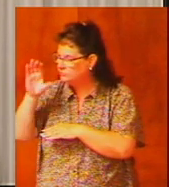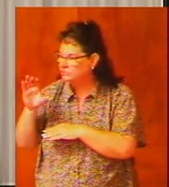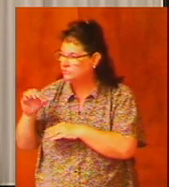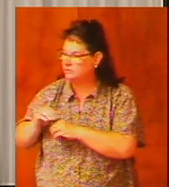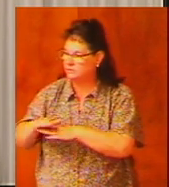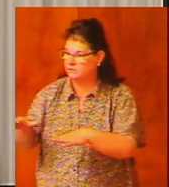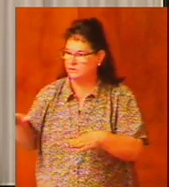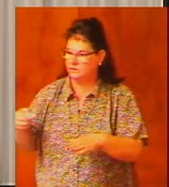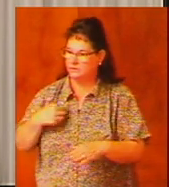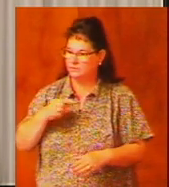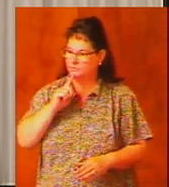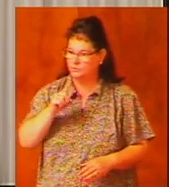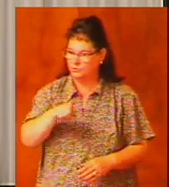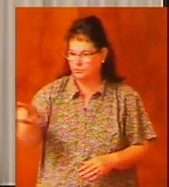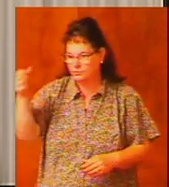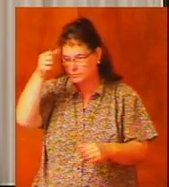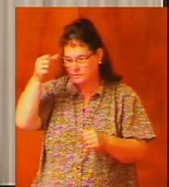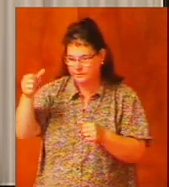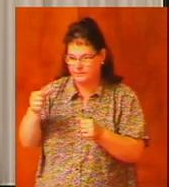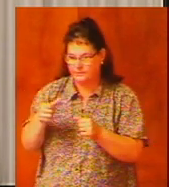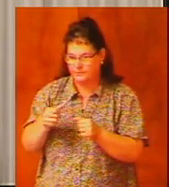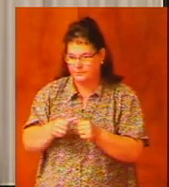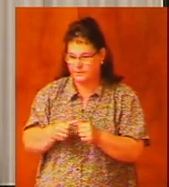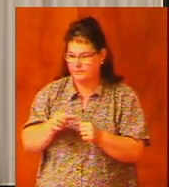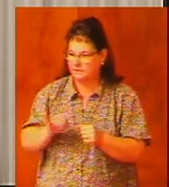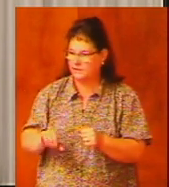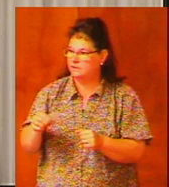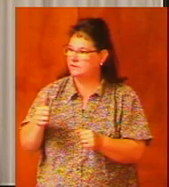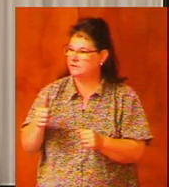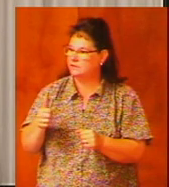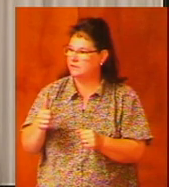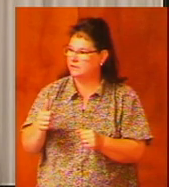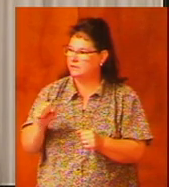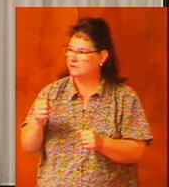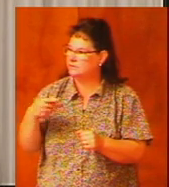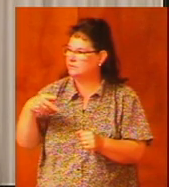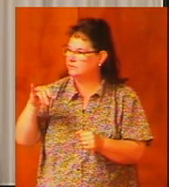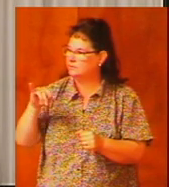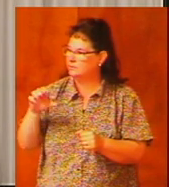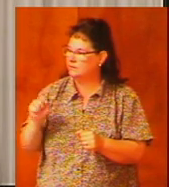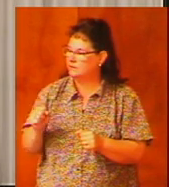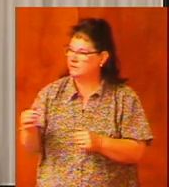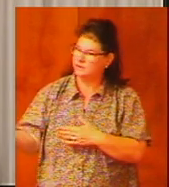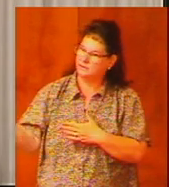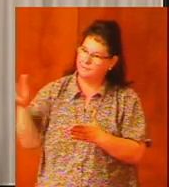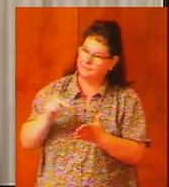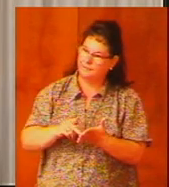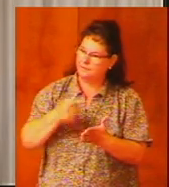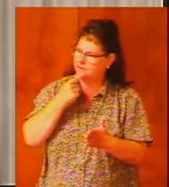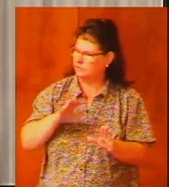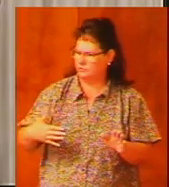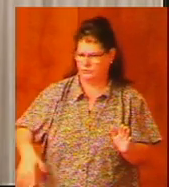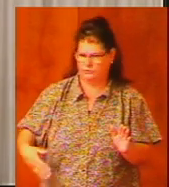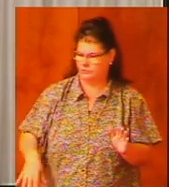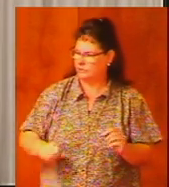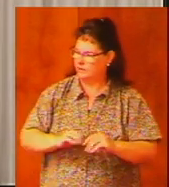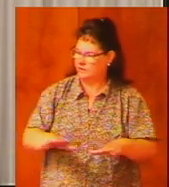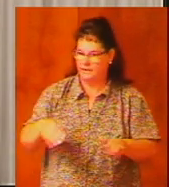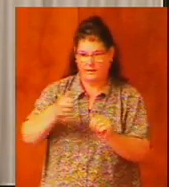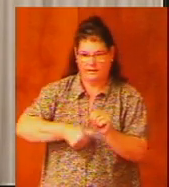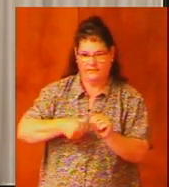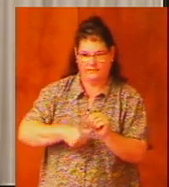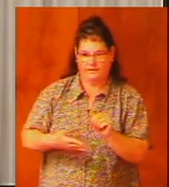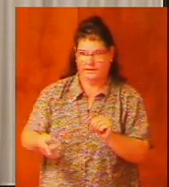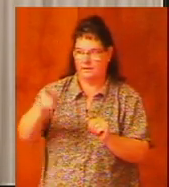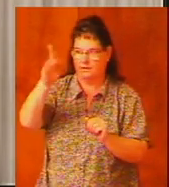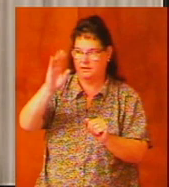And I'm sure you remember that 10 of those spies came back and said, although the land is everything that God